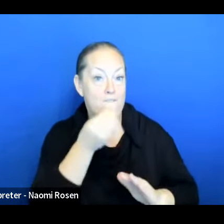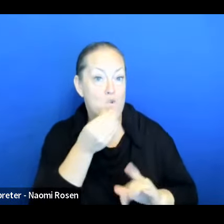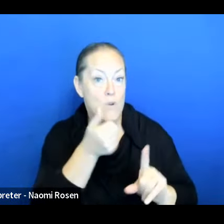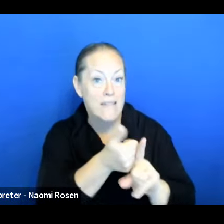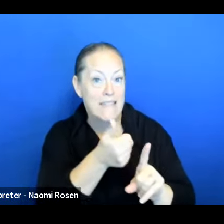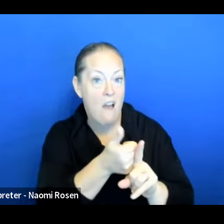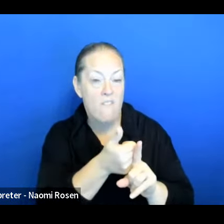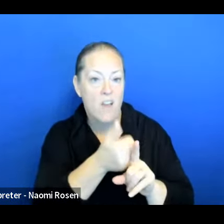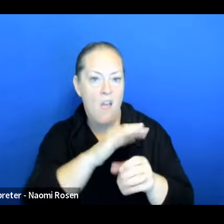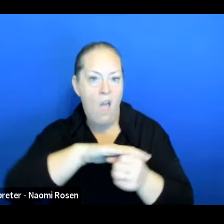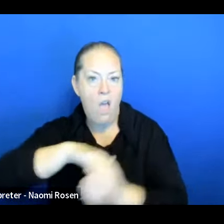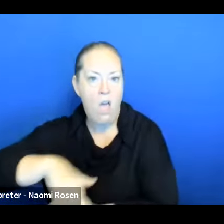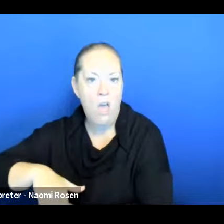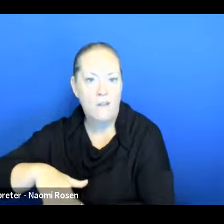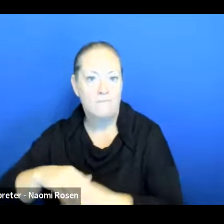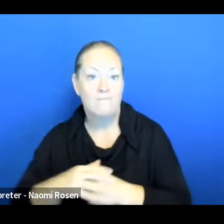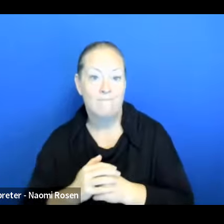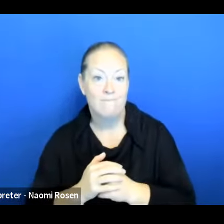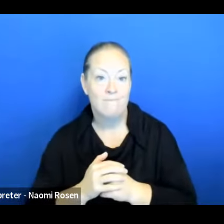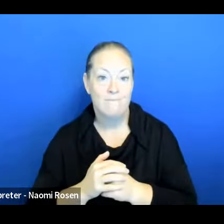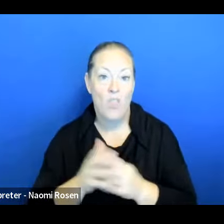much else that people are thinking about.